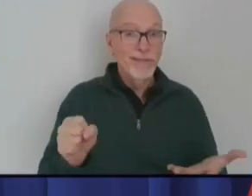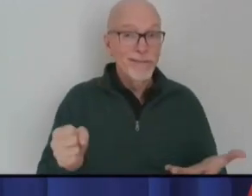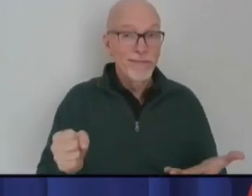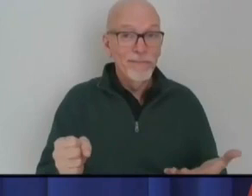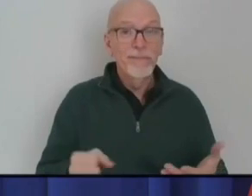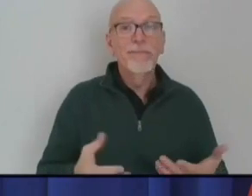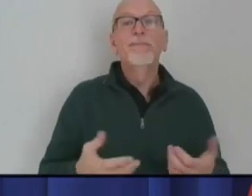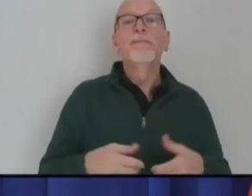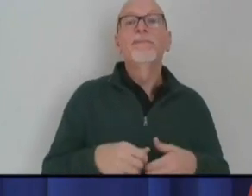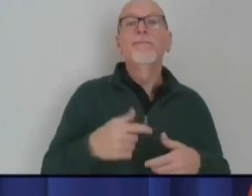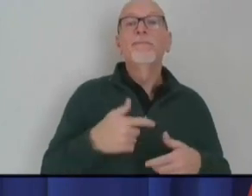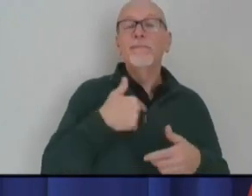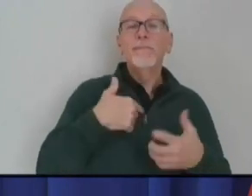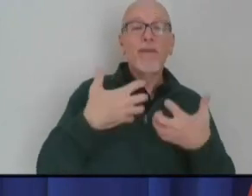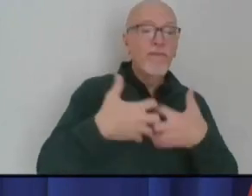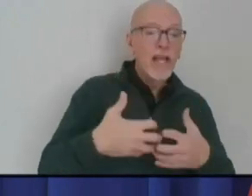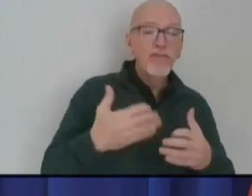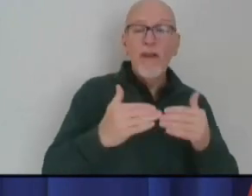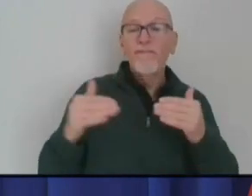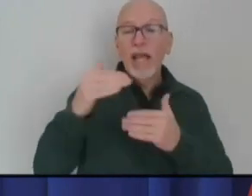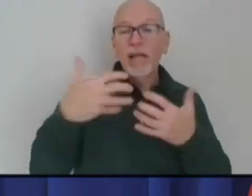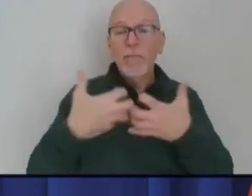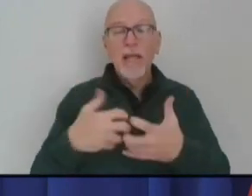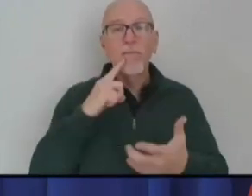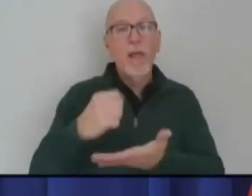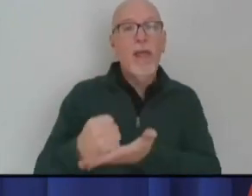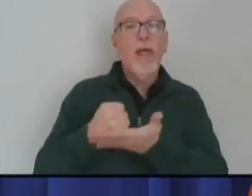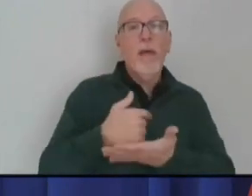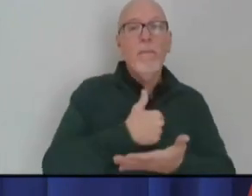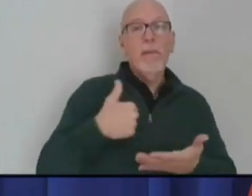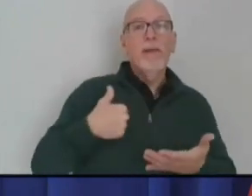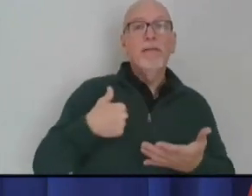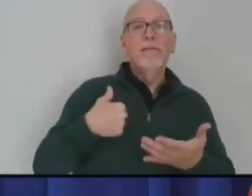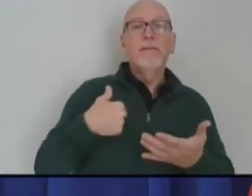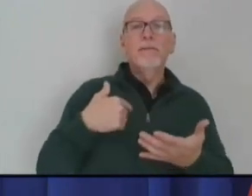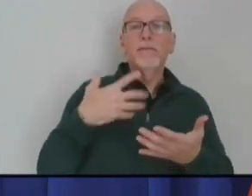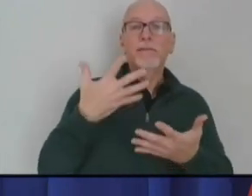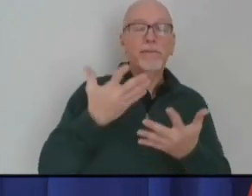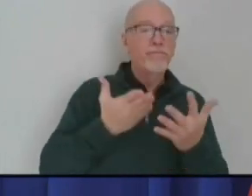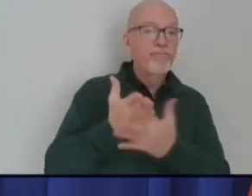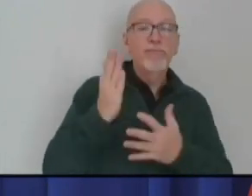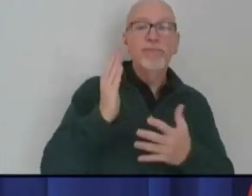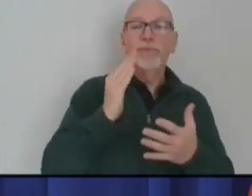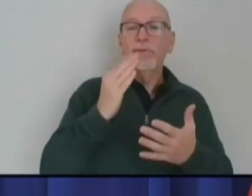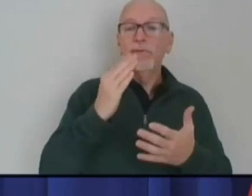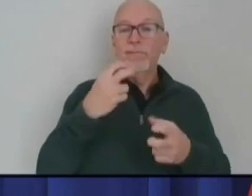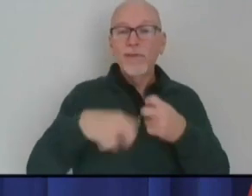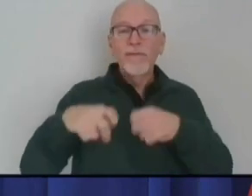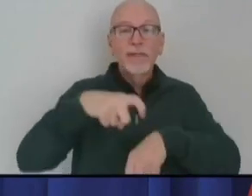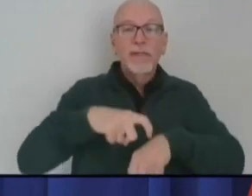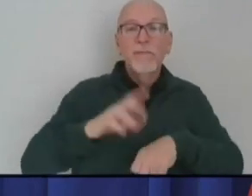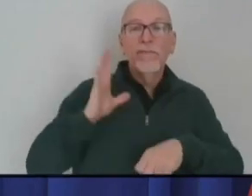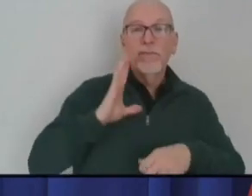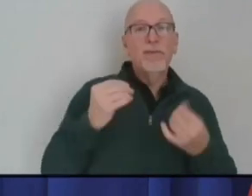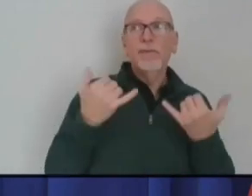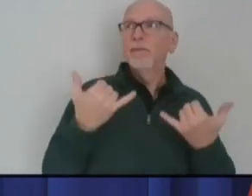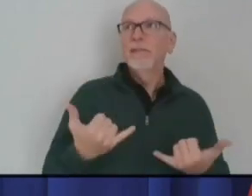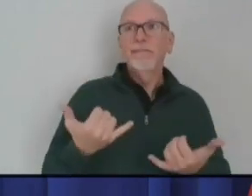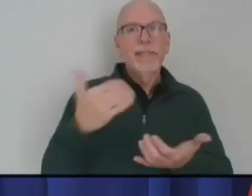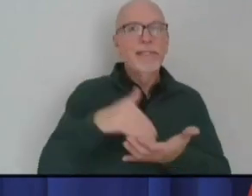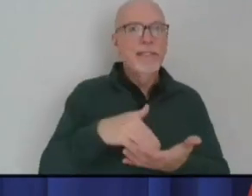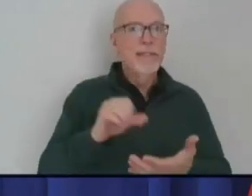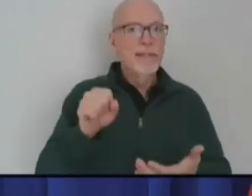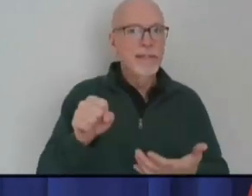Manufacturing, advanced manufacturing has helped us weather storms before, and they are indeed this one as well. But